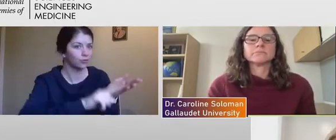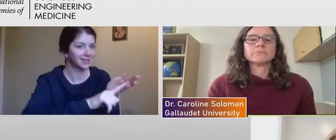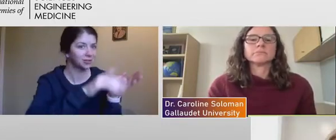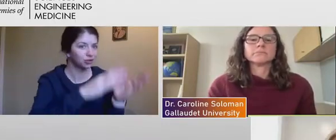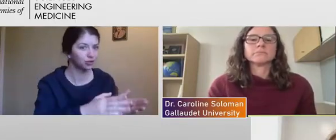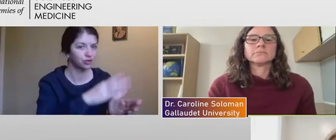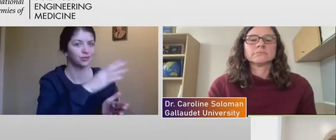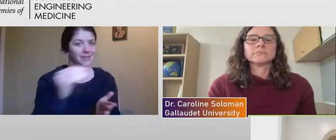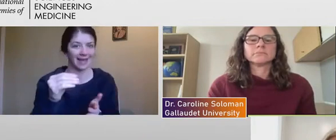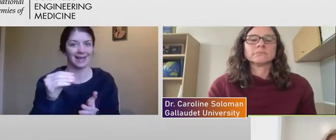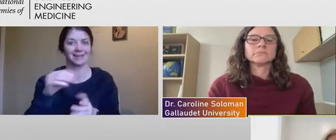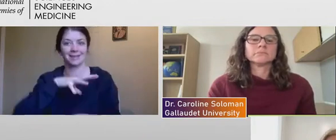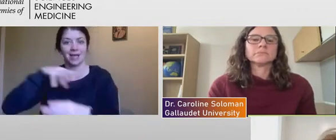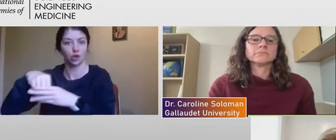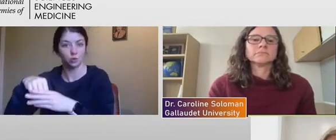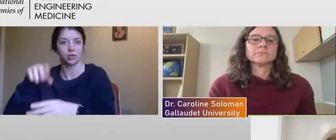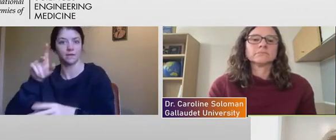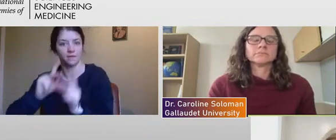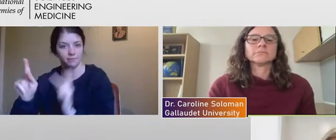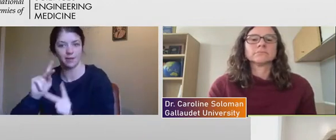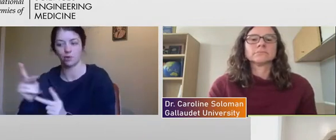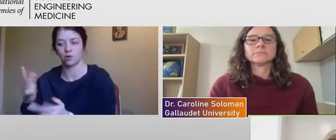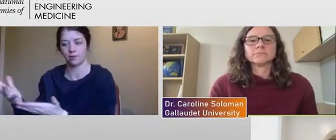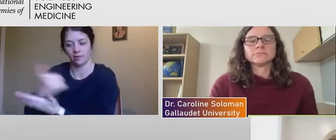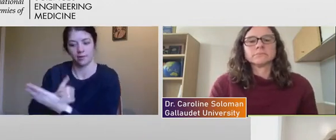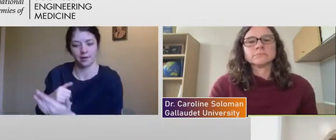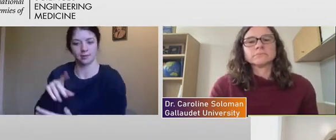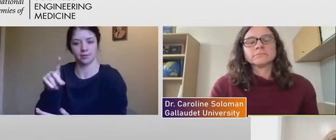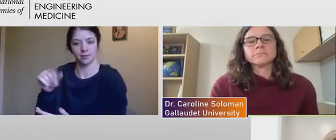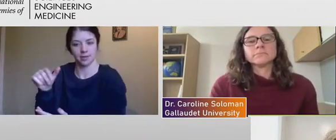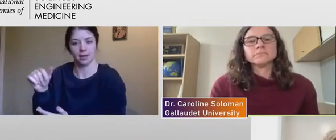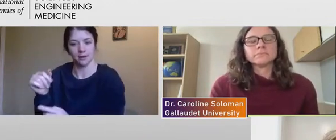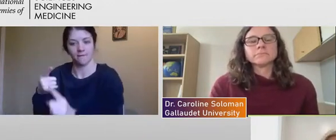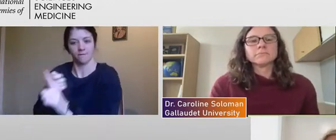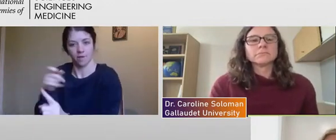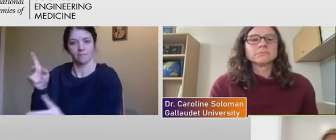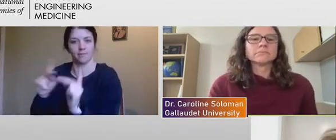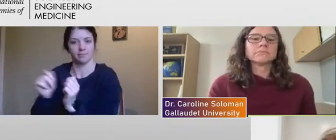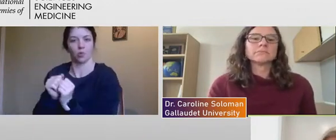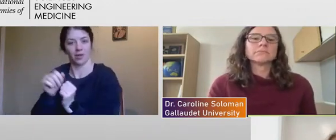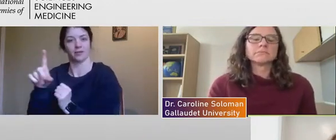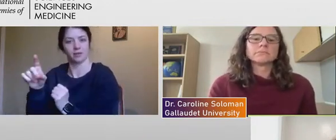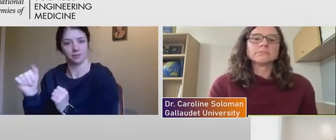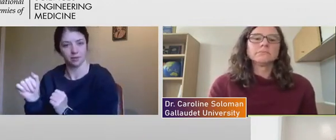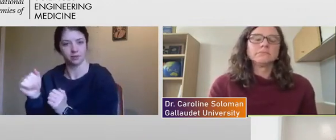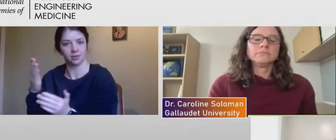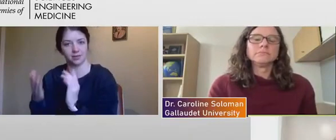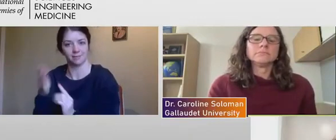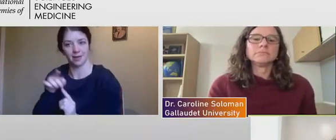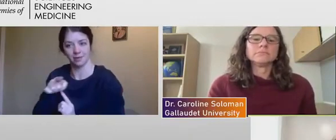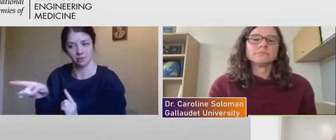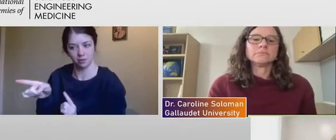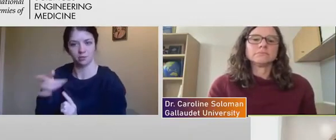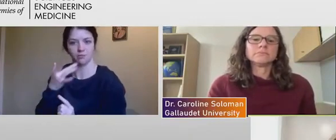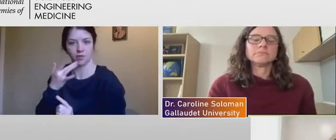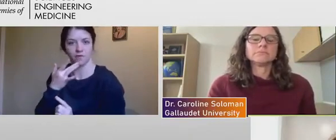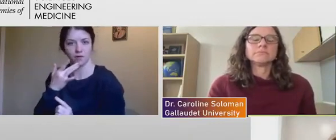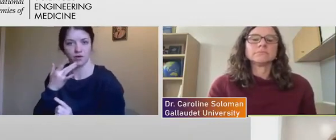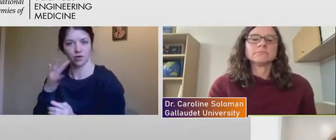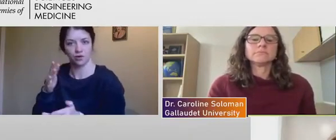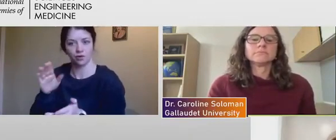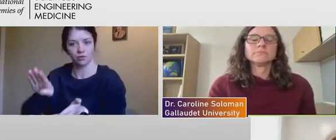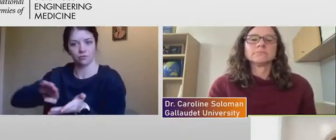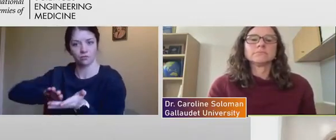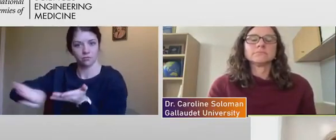of people in collecting data from people with disabilities, um, who may be preferentially excluded